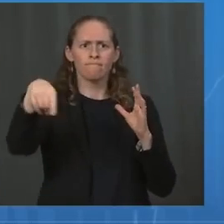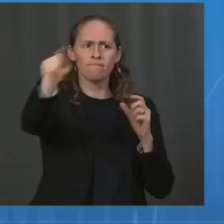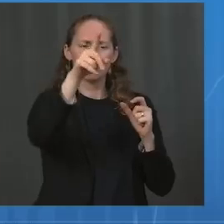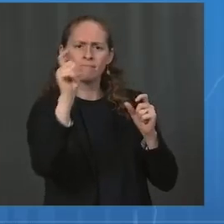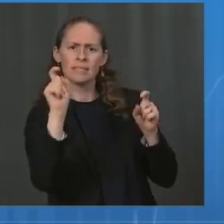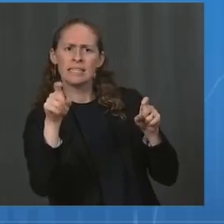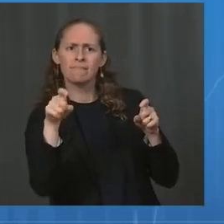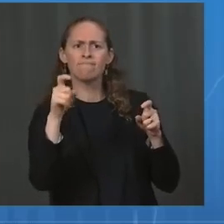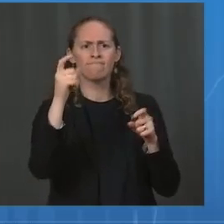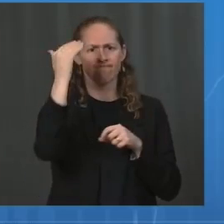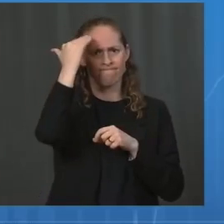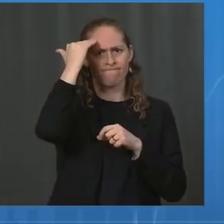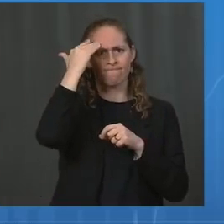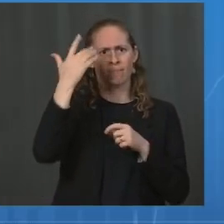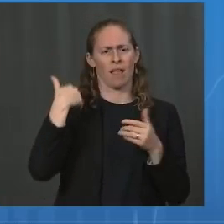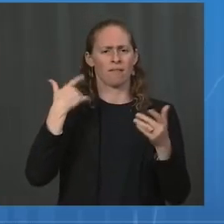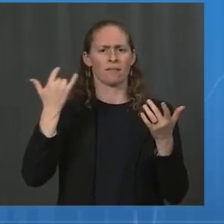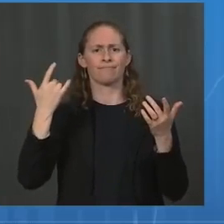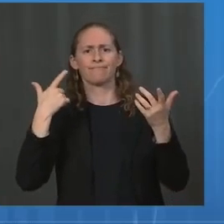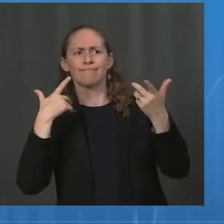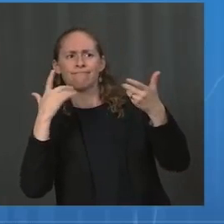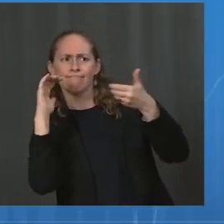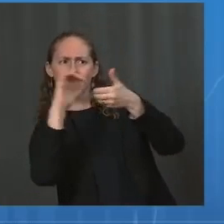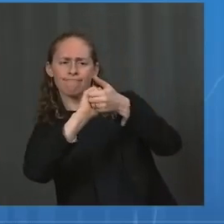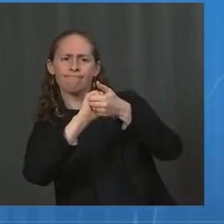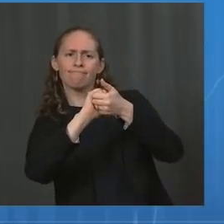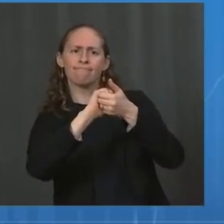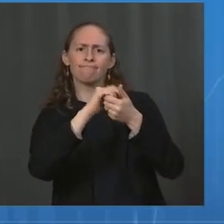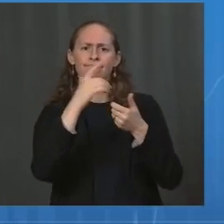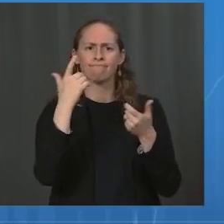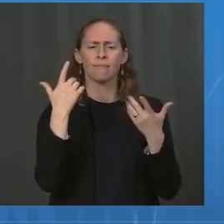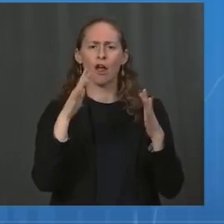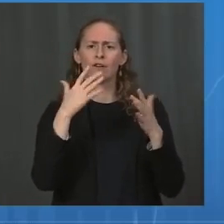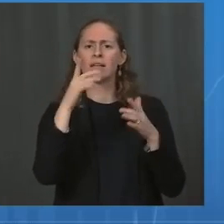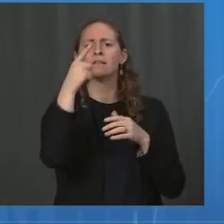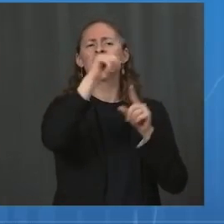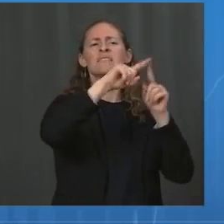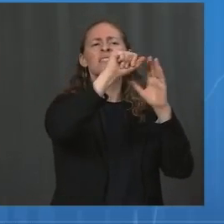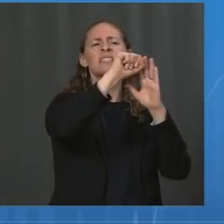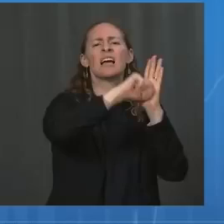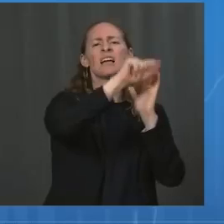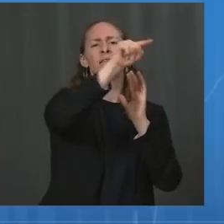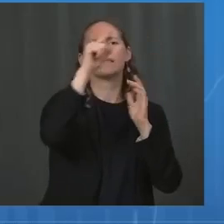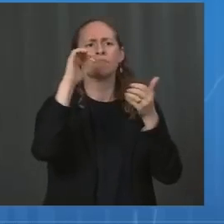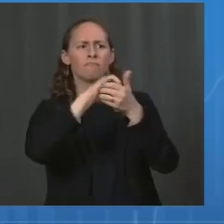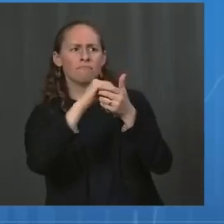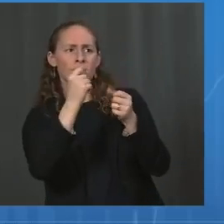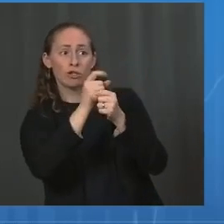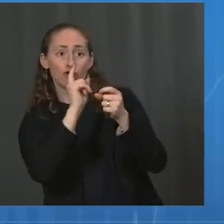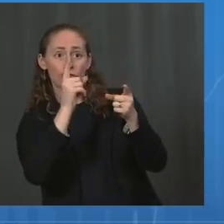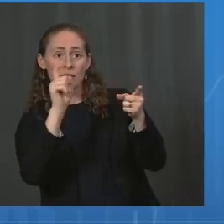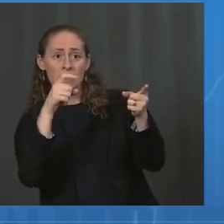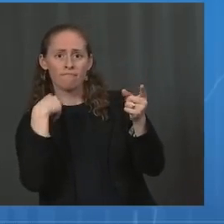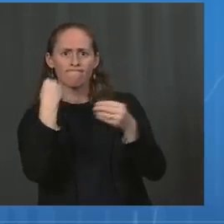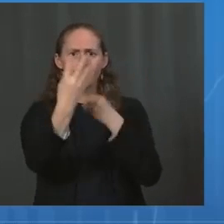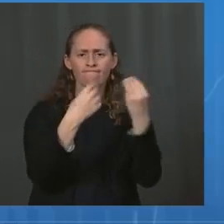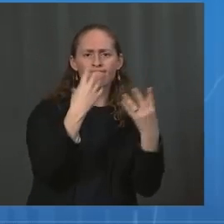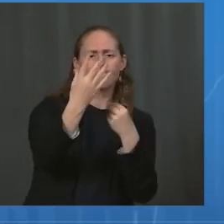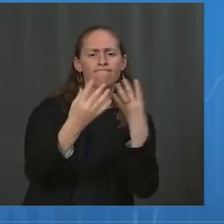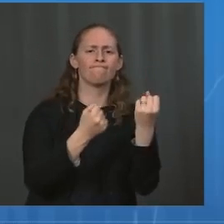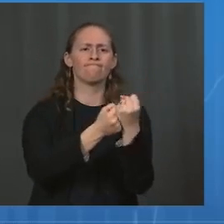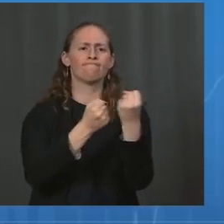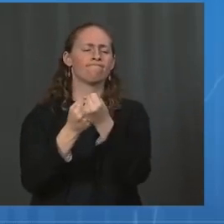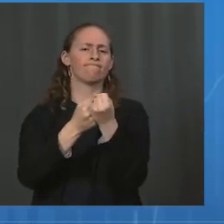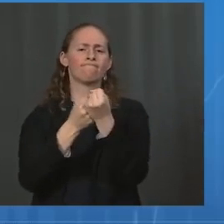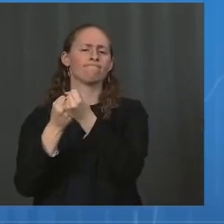very closely with all of the states to provide any support they can, including to make sure that